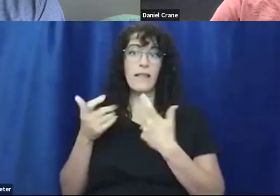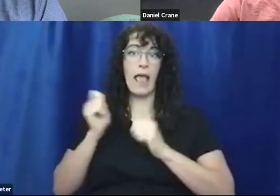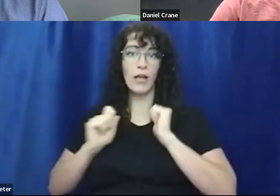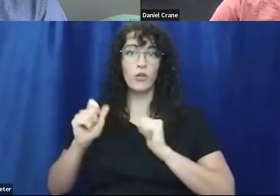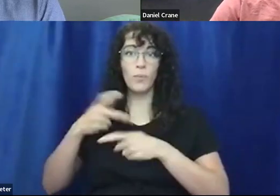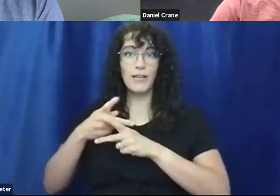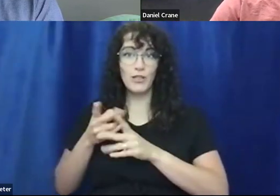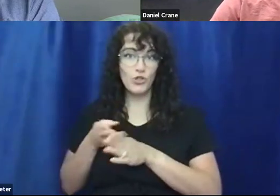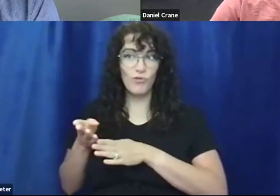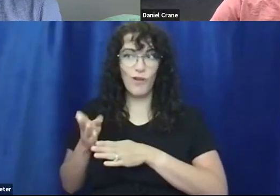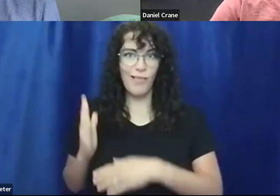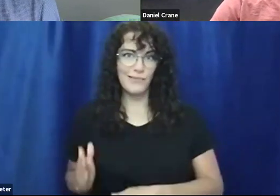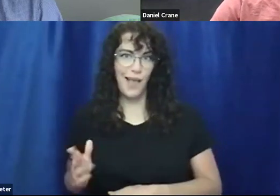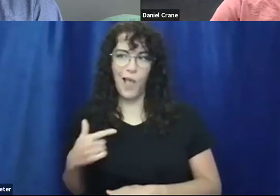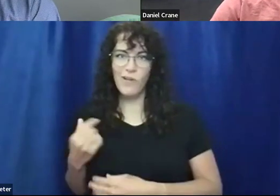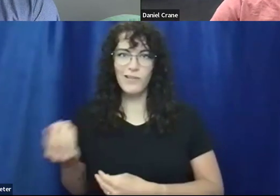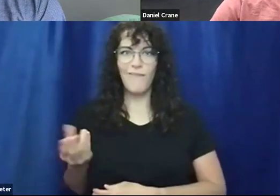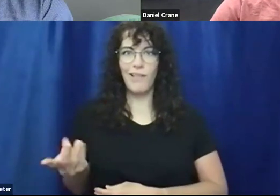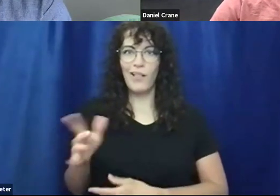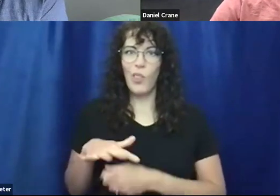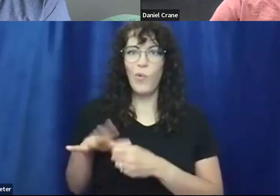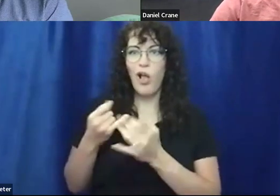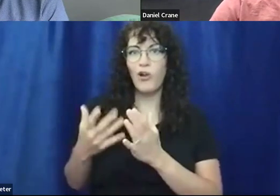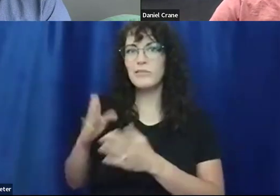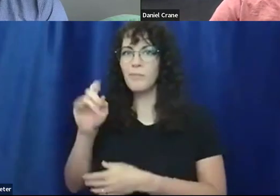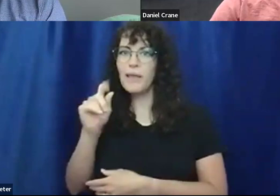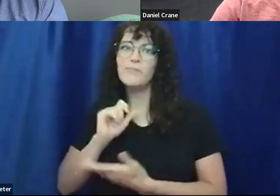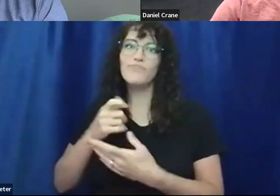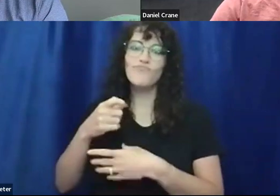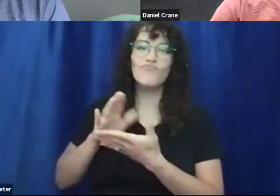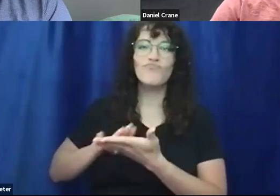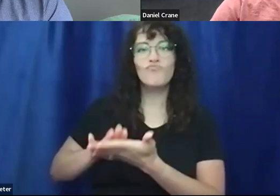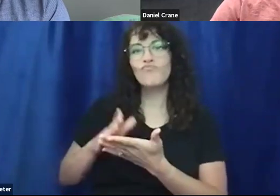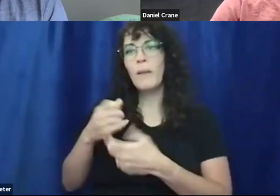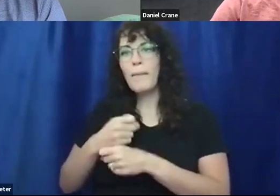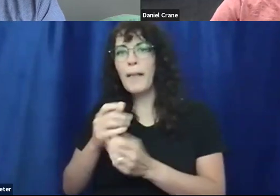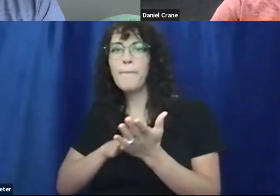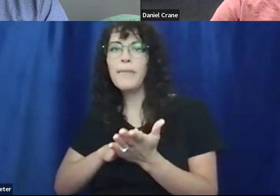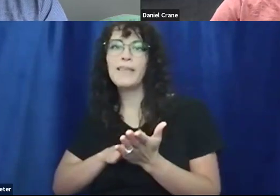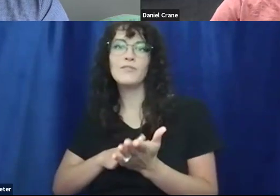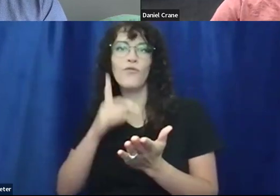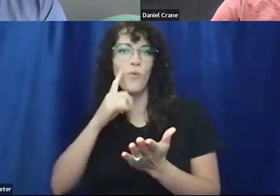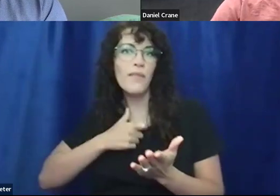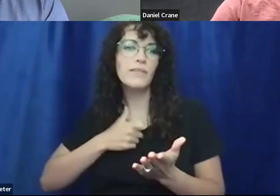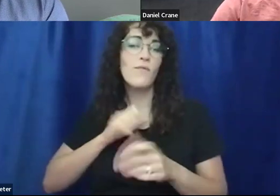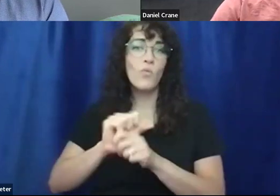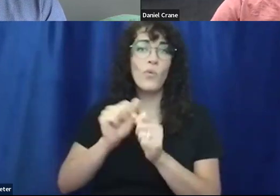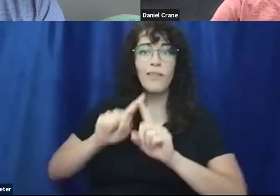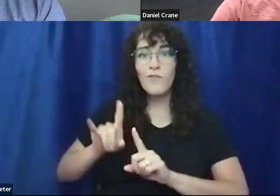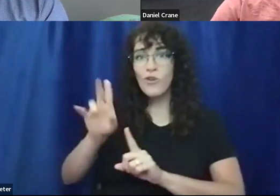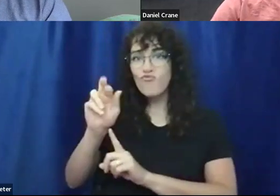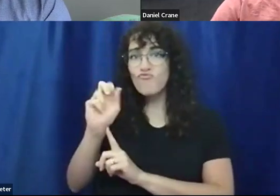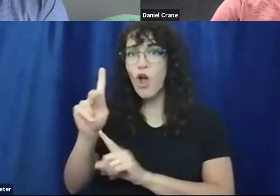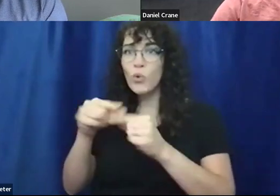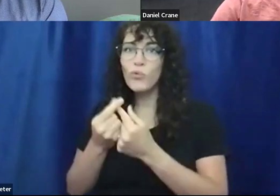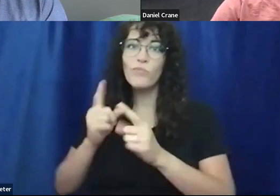side where I was just like giving local artists beats, uh, making beats for myself, working with different rock groups or, or, or bands,